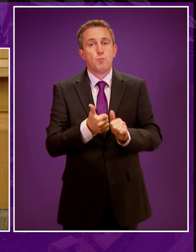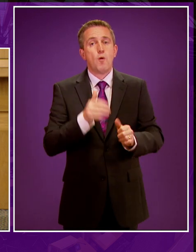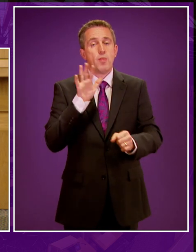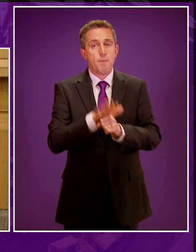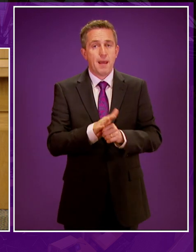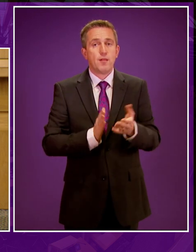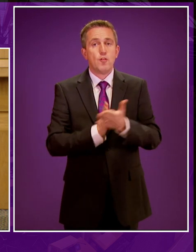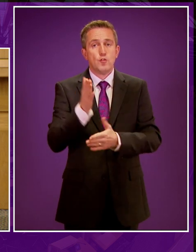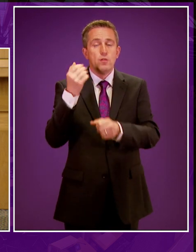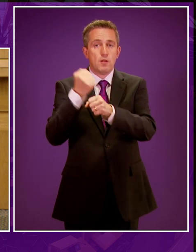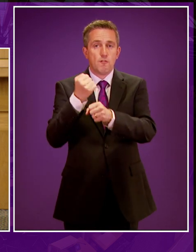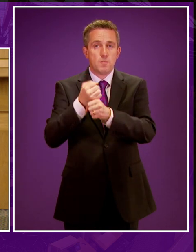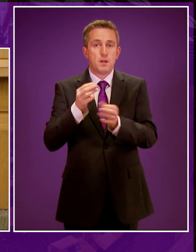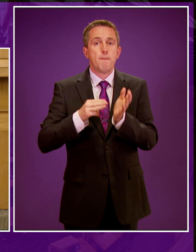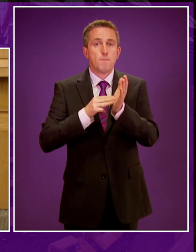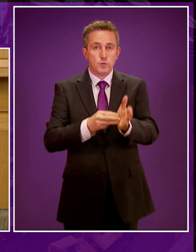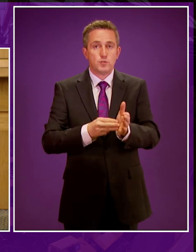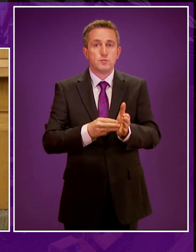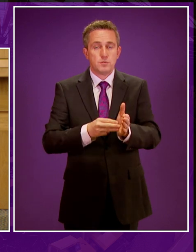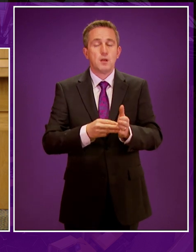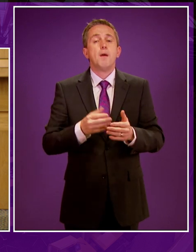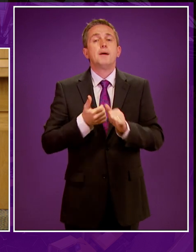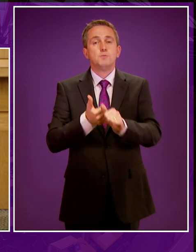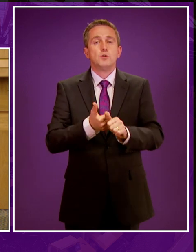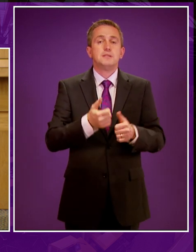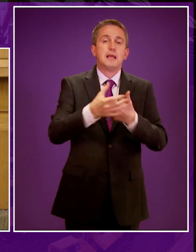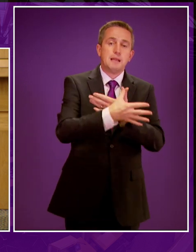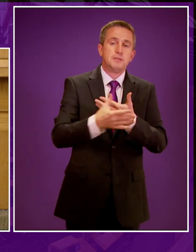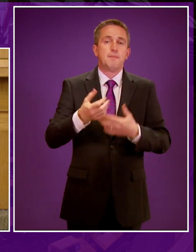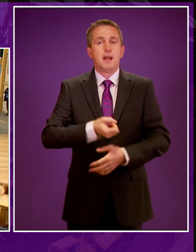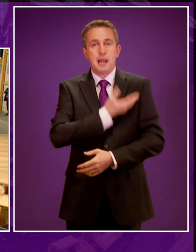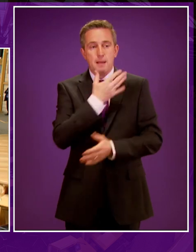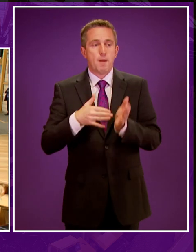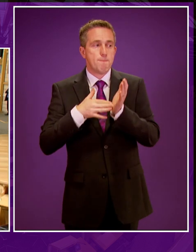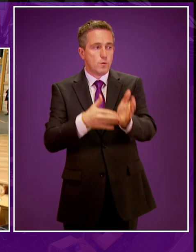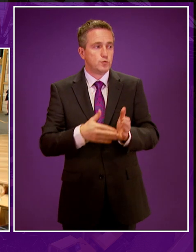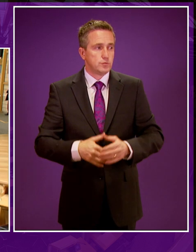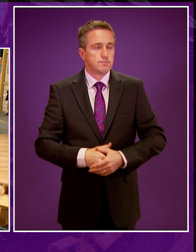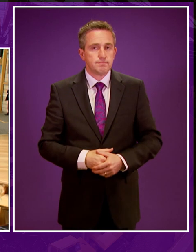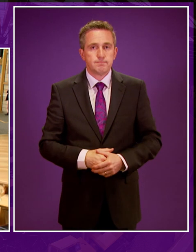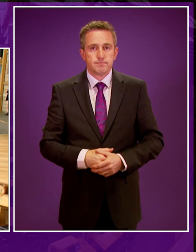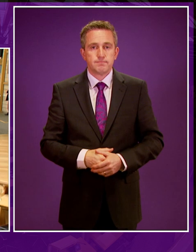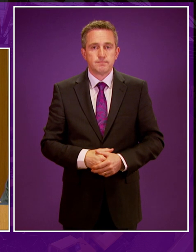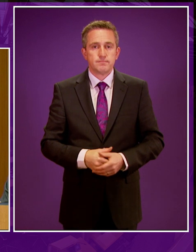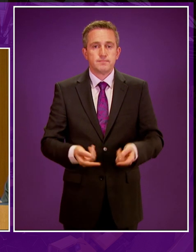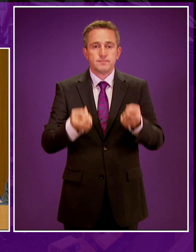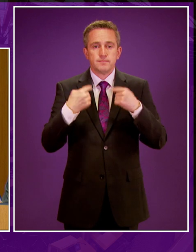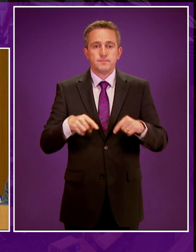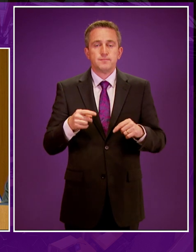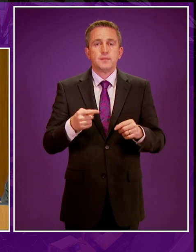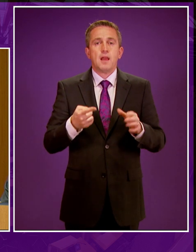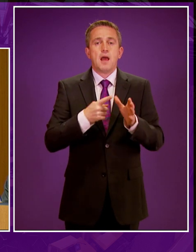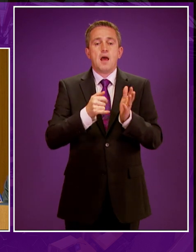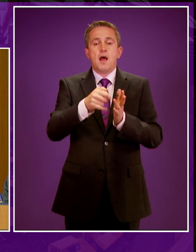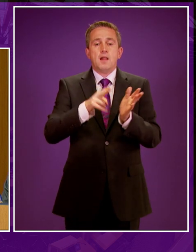through the government's motion and through backing the Lib Dem, Labour and Green amendments. Thank you very much, indeed. Thank you very much. Ms McArthur. call Alison Johnston.